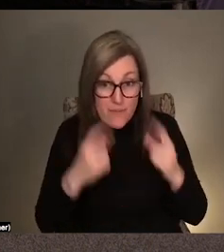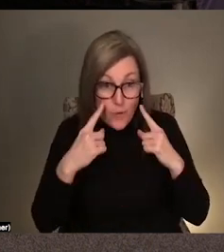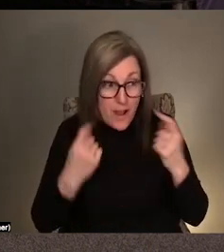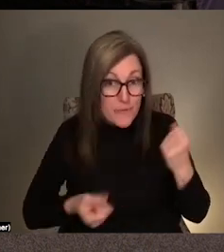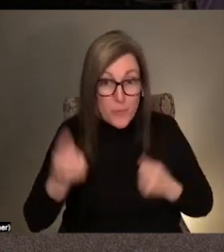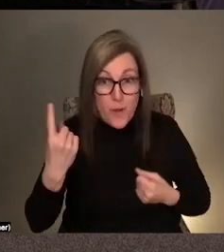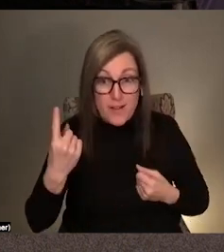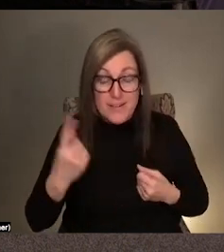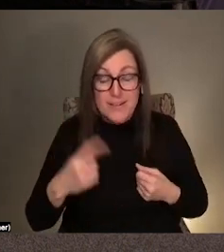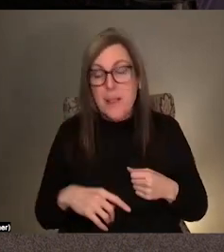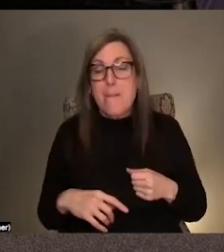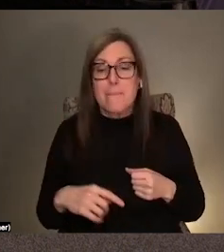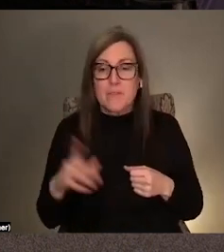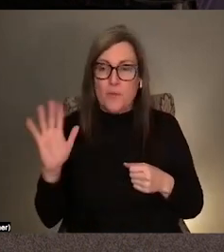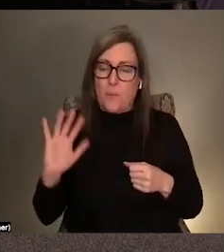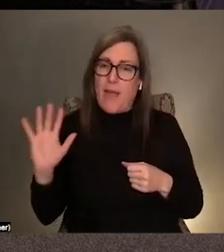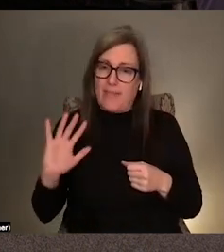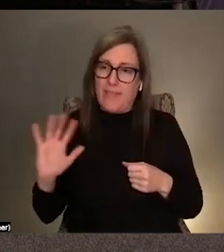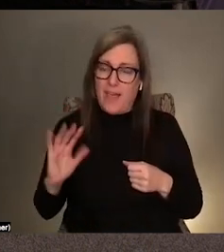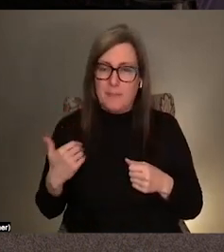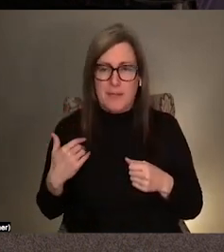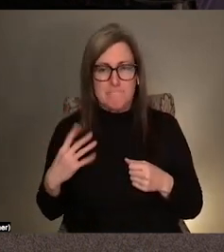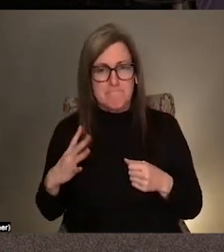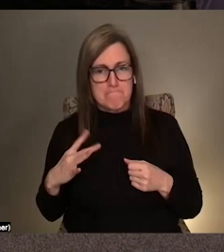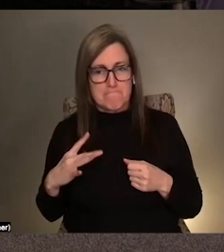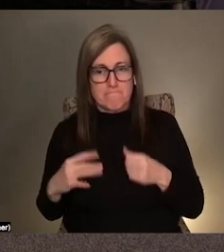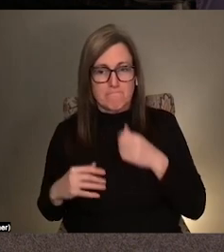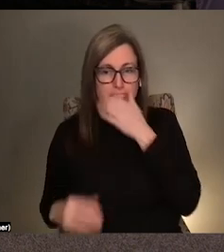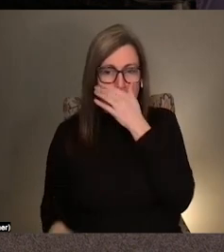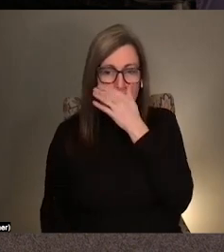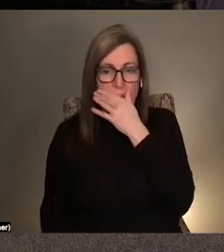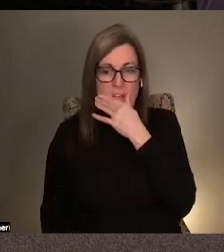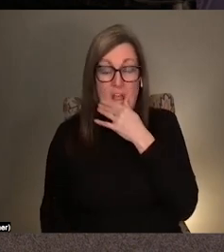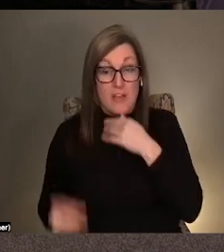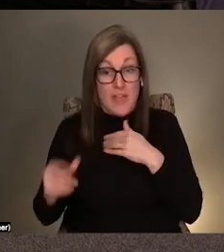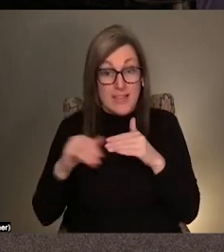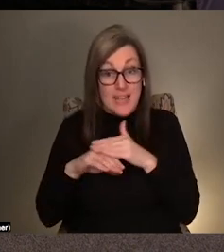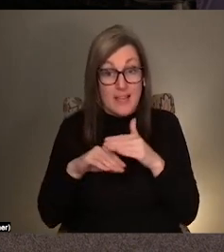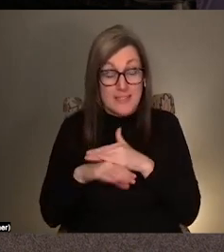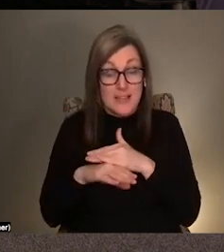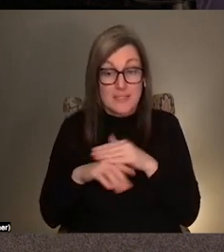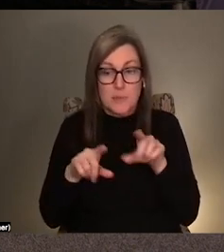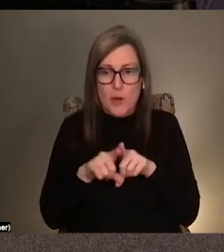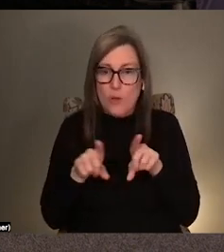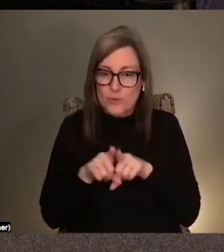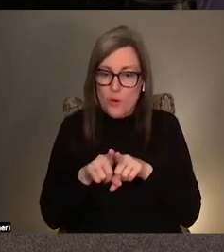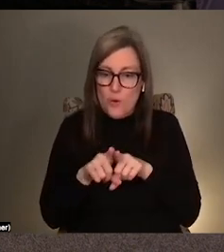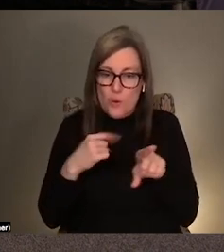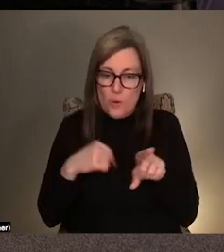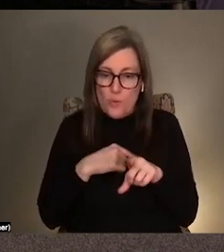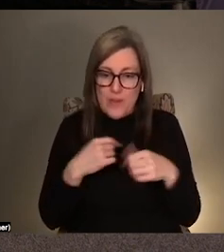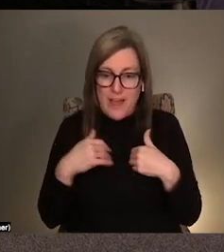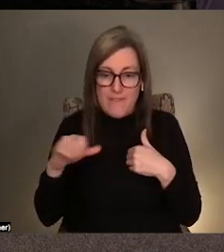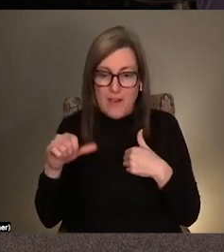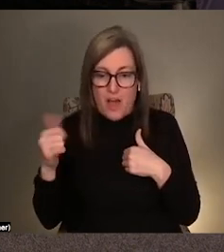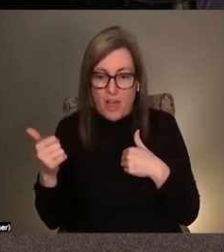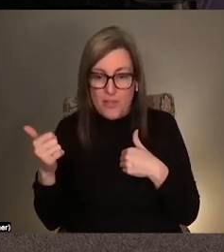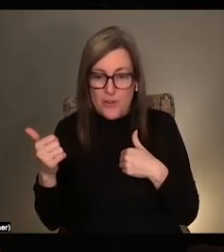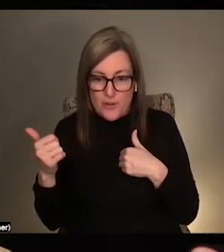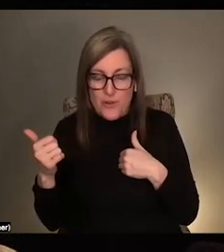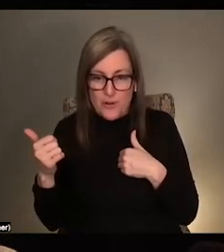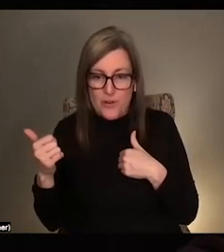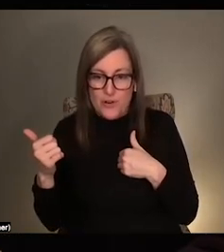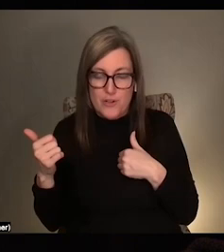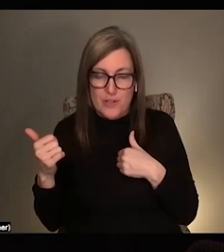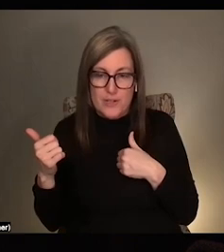in some ways I was sort of interested in that and then being like, okay, well, that is access. And also here are some considerations that weren't made and I want to